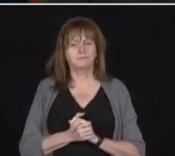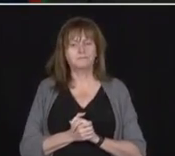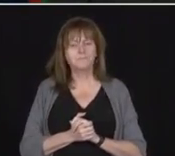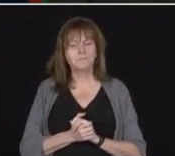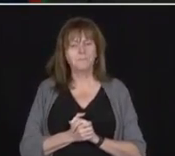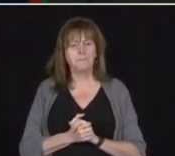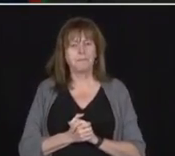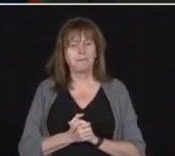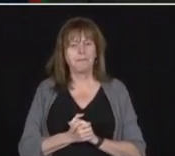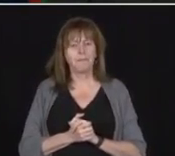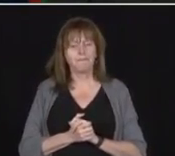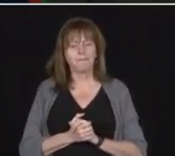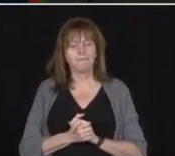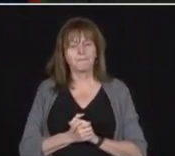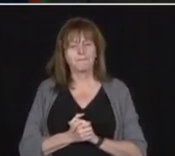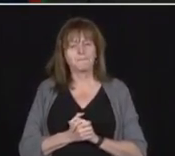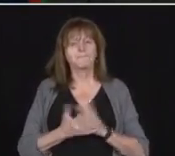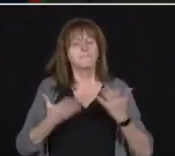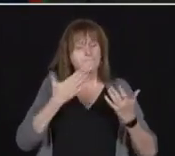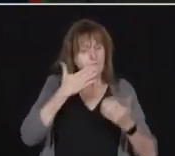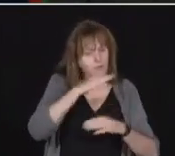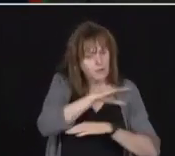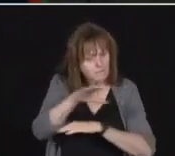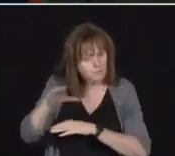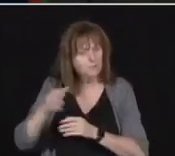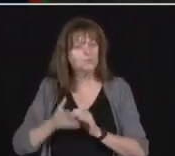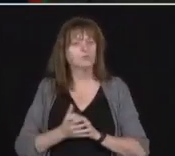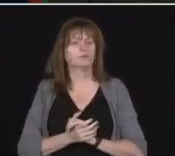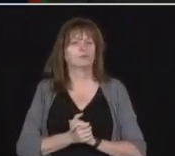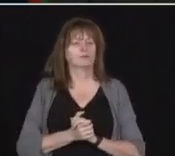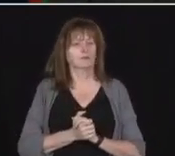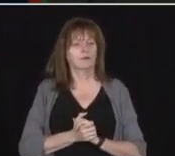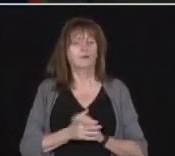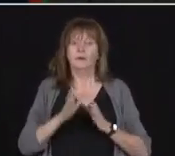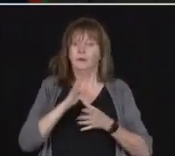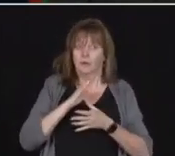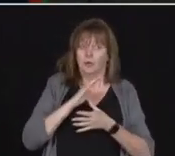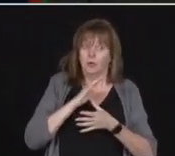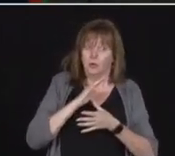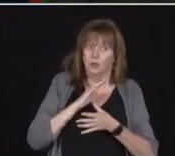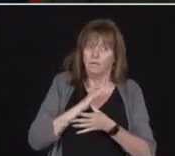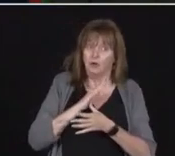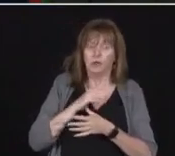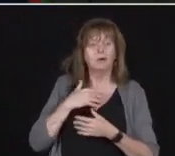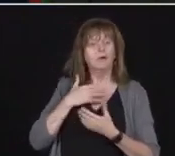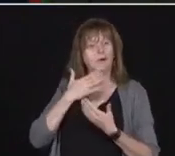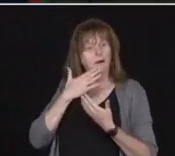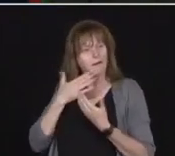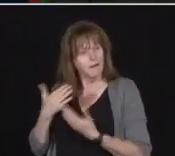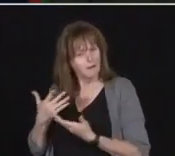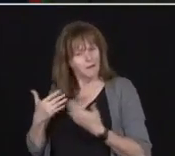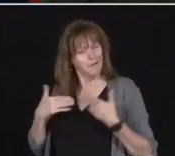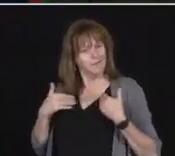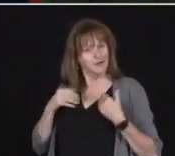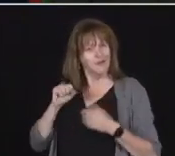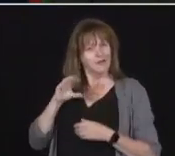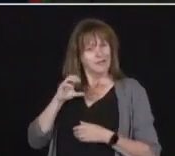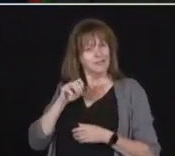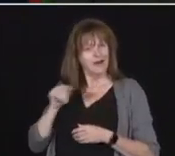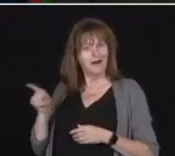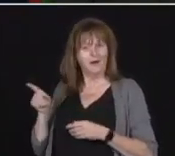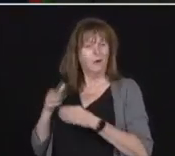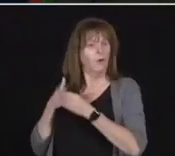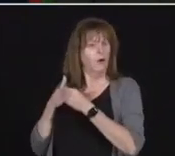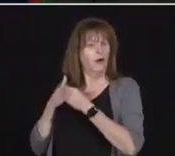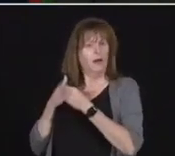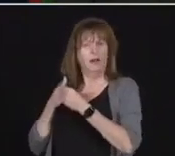Minister Lecce. Good afternoon. Let me first off start by acknowledging Minister Scott for her leadership and her advocacy for expanding